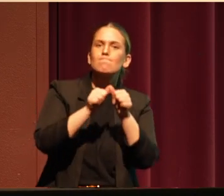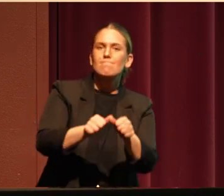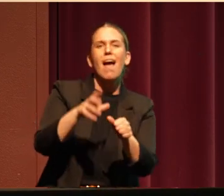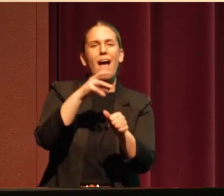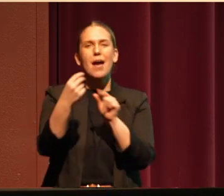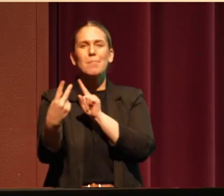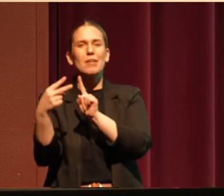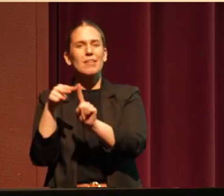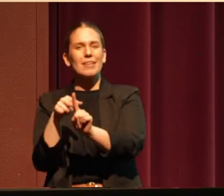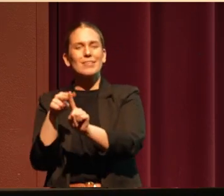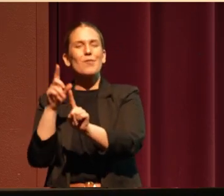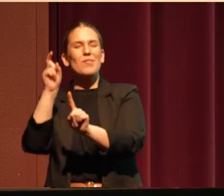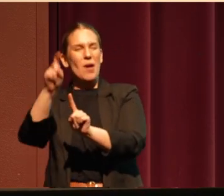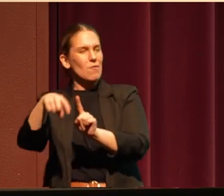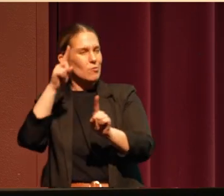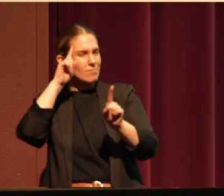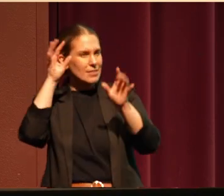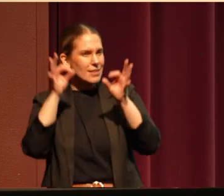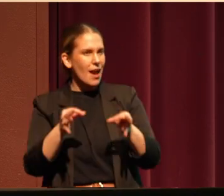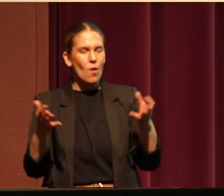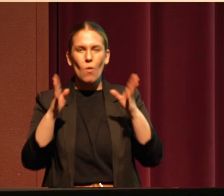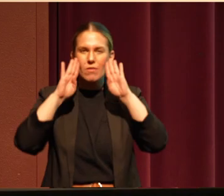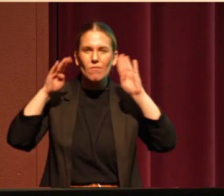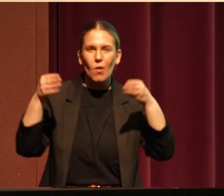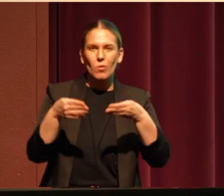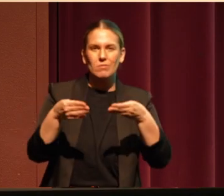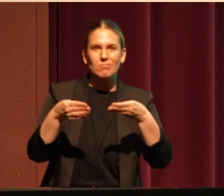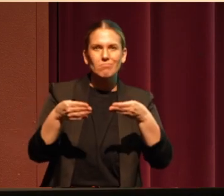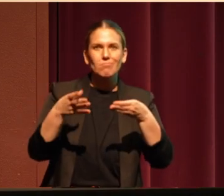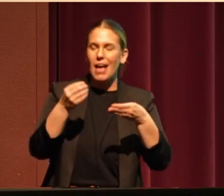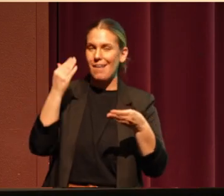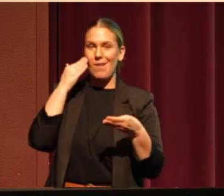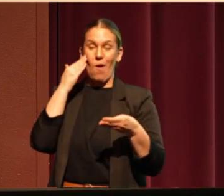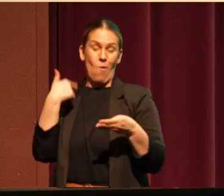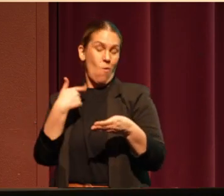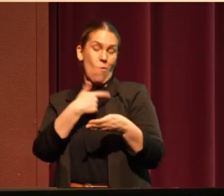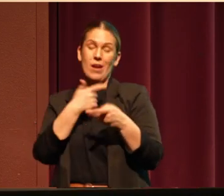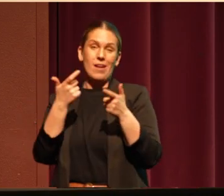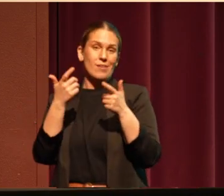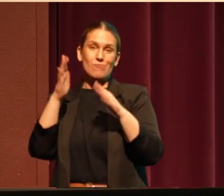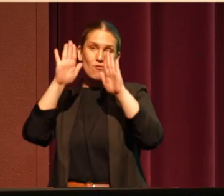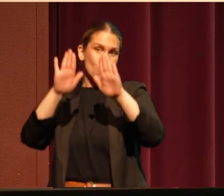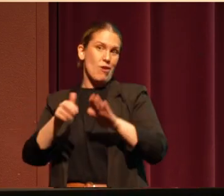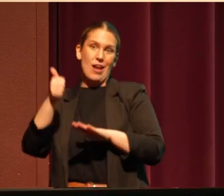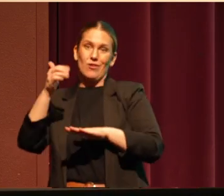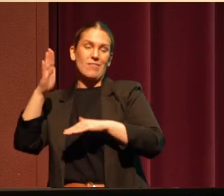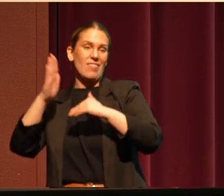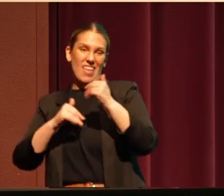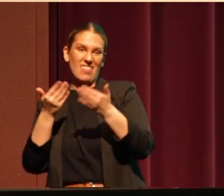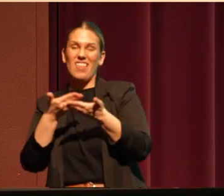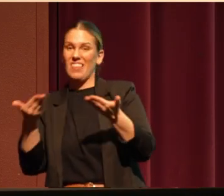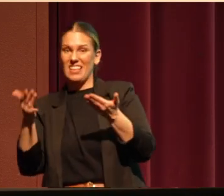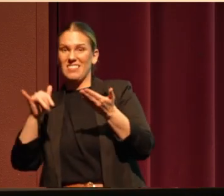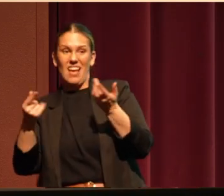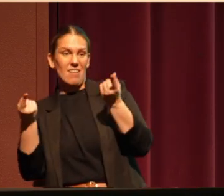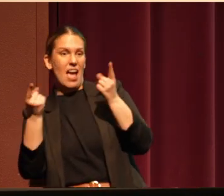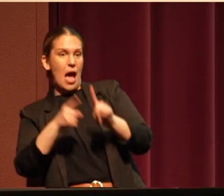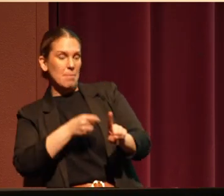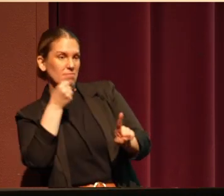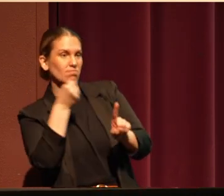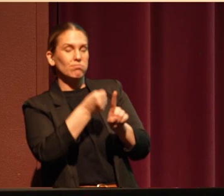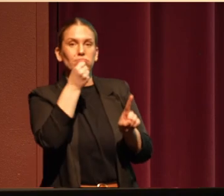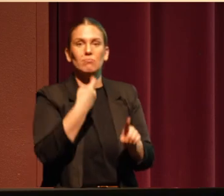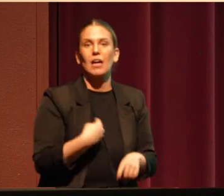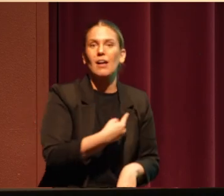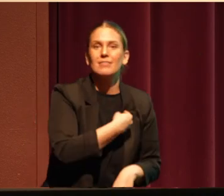focus on. And, again, to know that we're greater than the things that have been done to us and have that warrior spirit. And I do